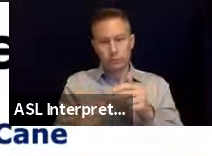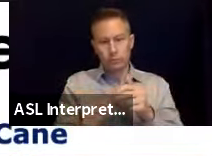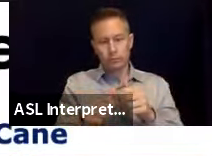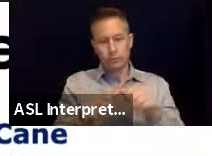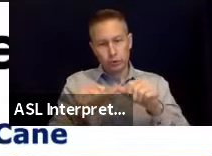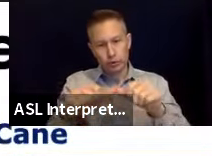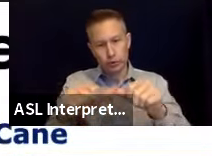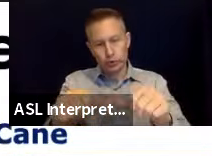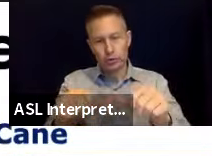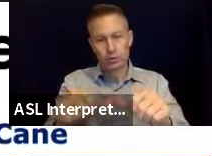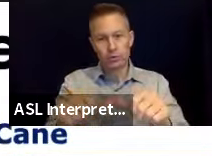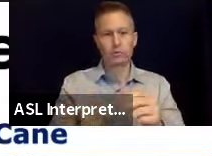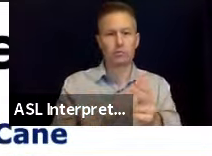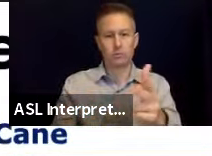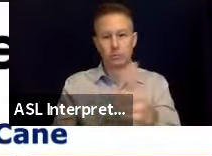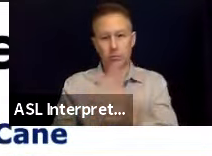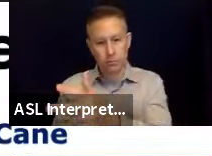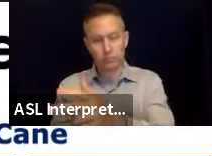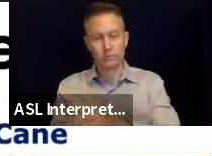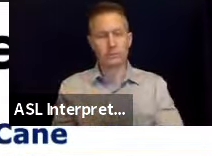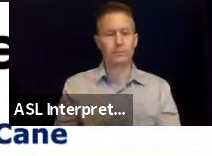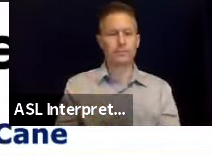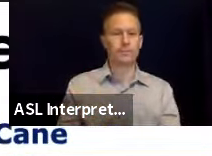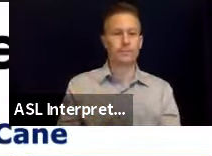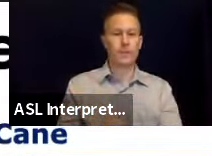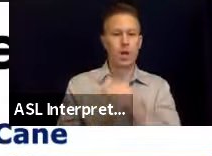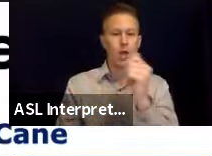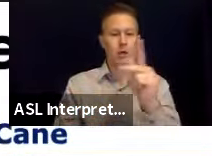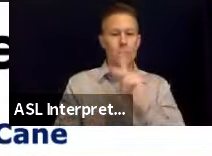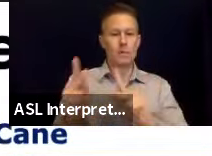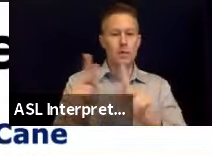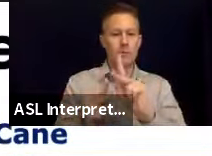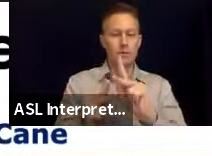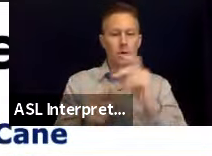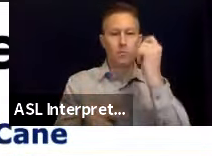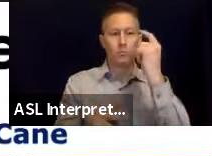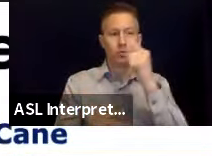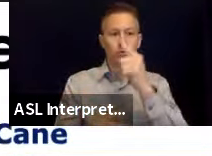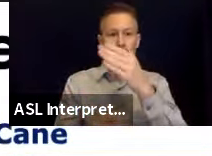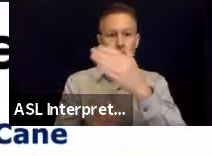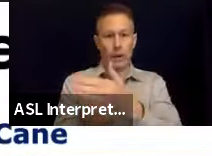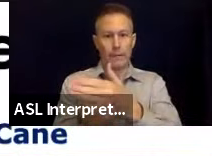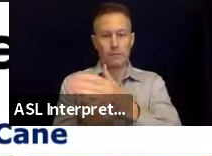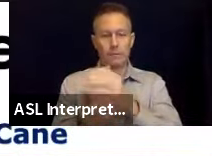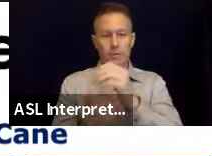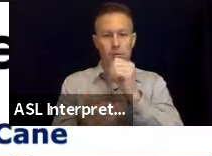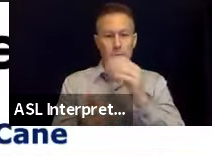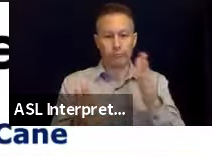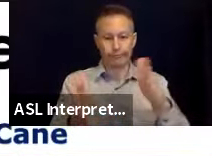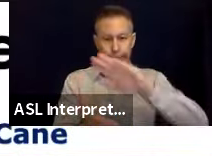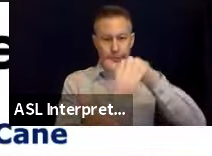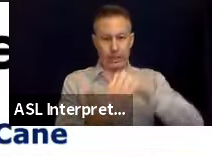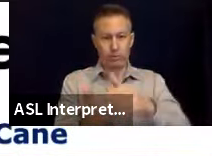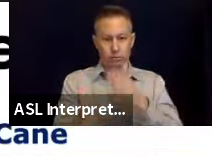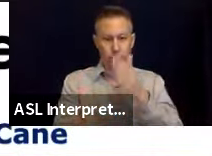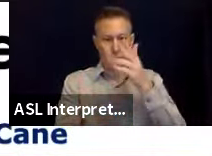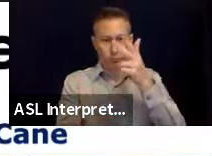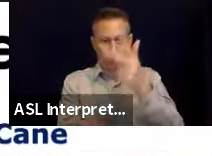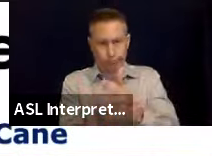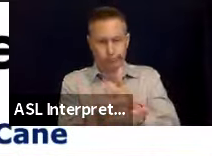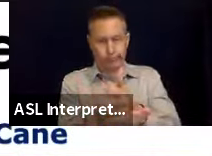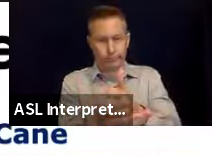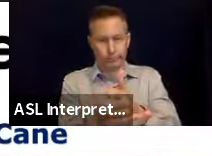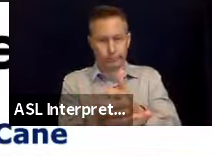And just make sure that other people are kind of mindful that you have come to a stop. Don't just stop in the middle of the road. I think it's kind of a similar